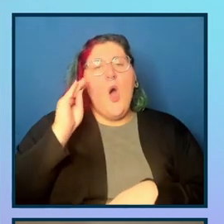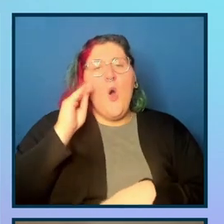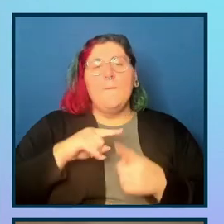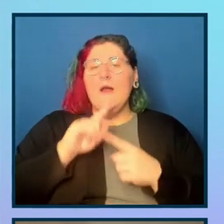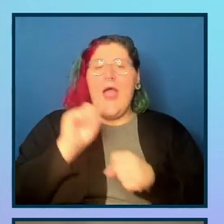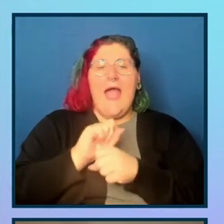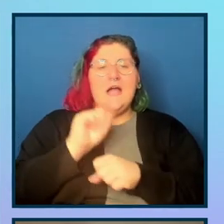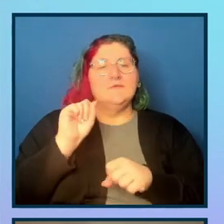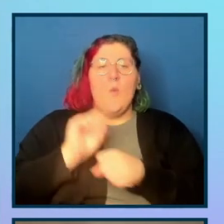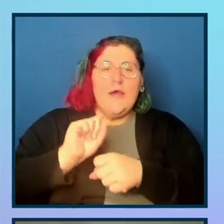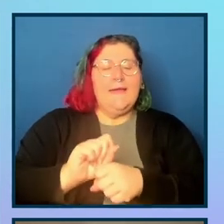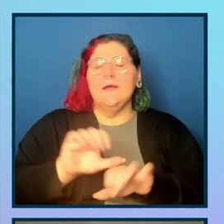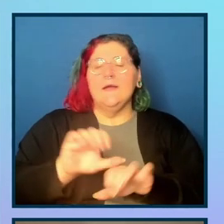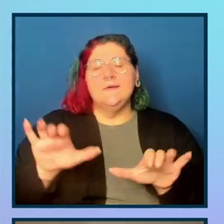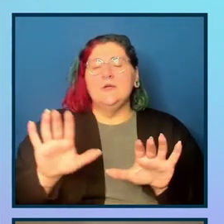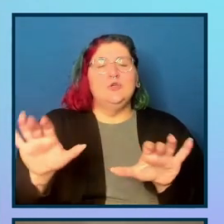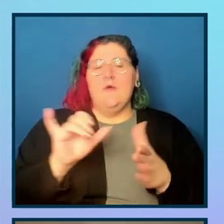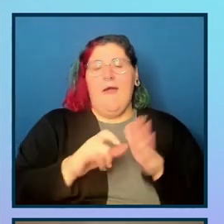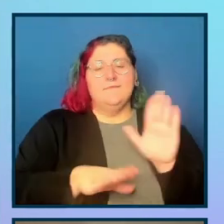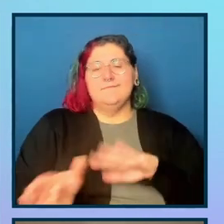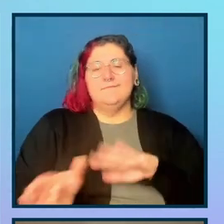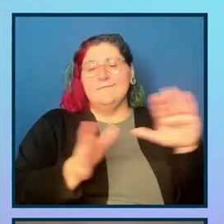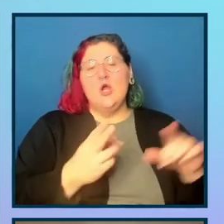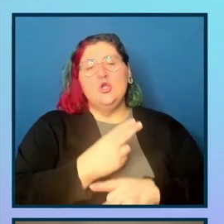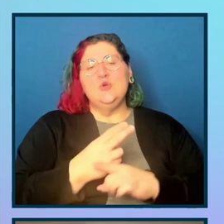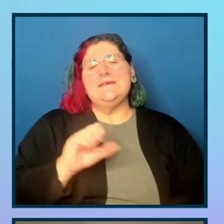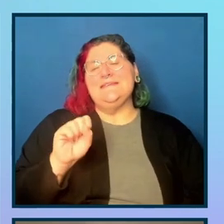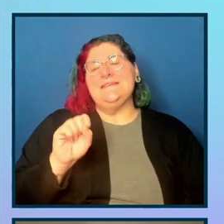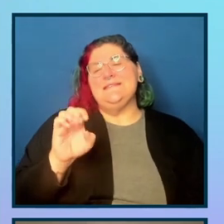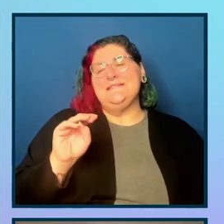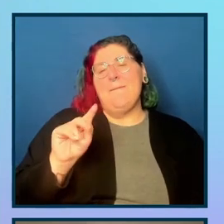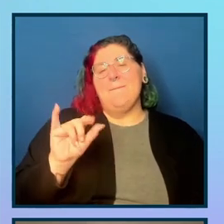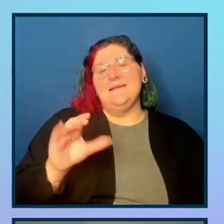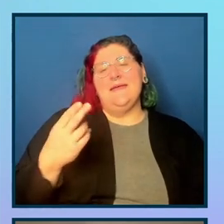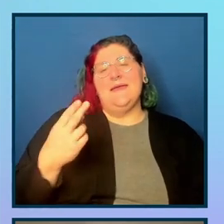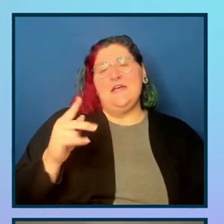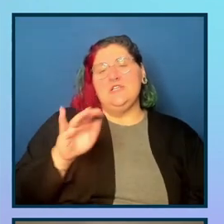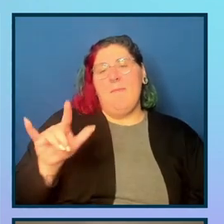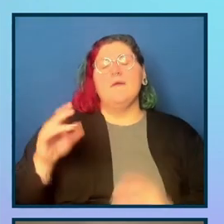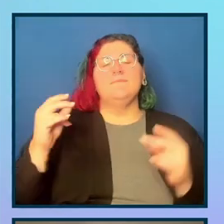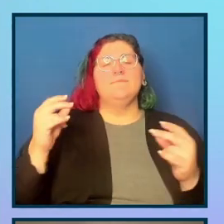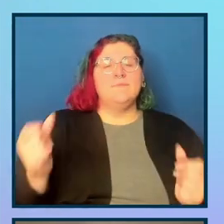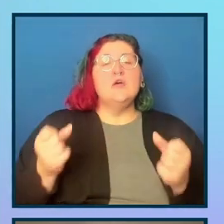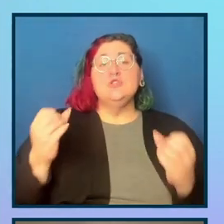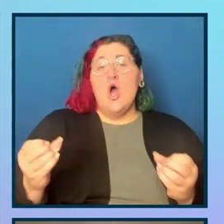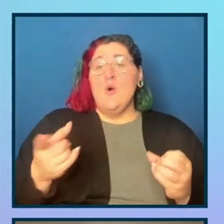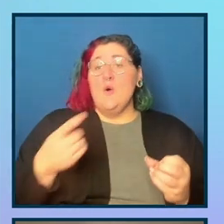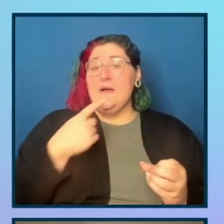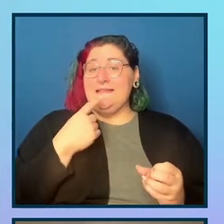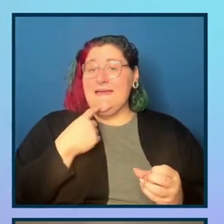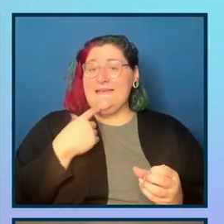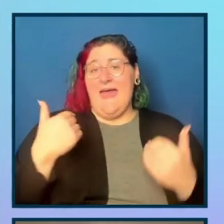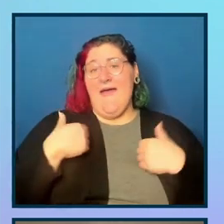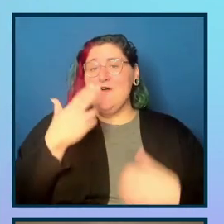ado, I'm going to get started with the interactive elements tool. Uh, so right off the bat, it has a cute little robot icon that says, please wait while our AI scans for